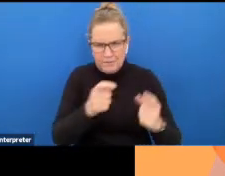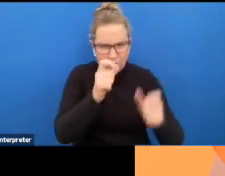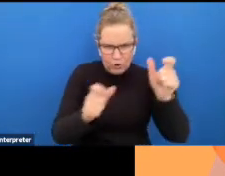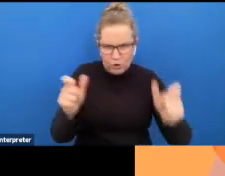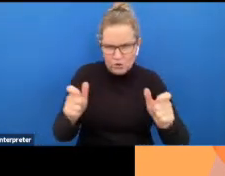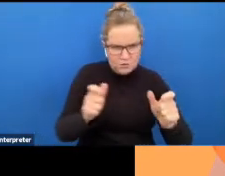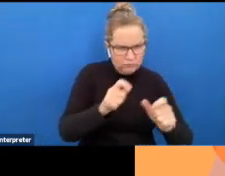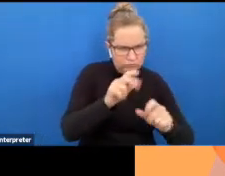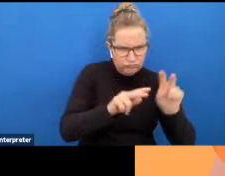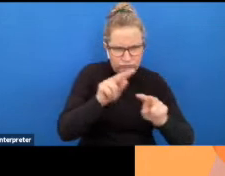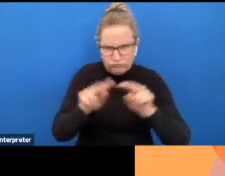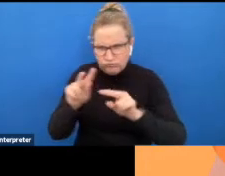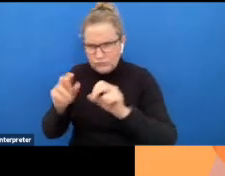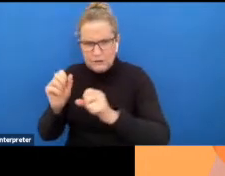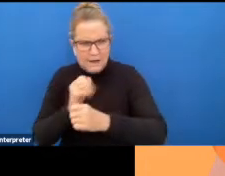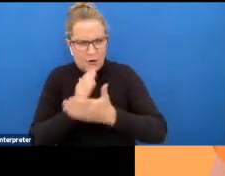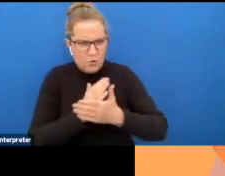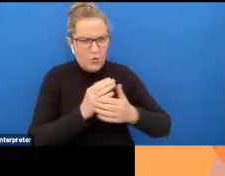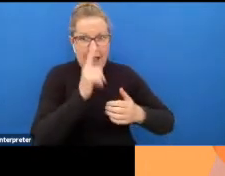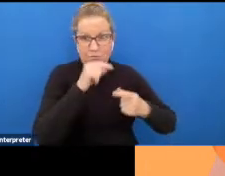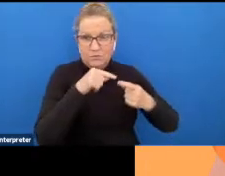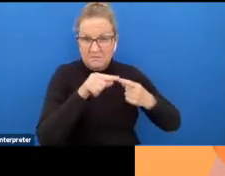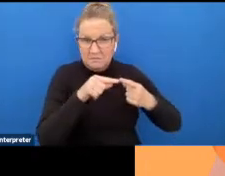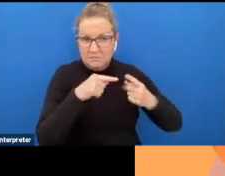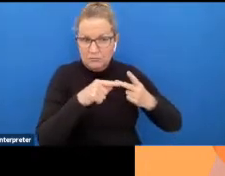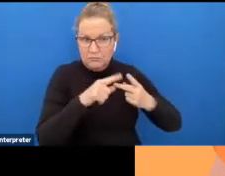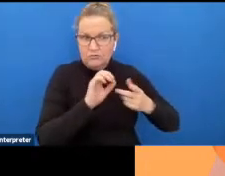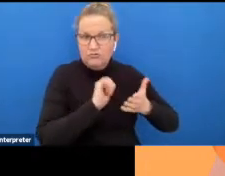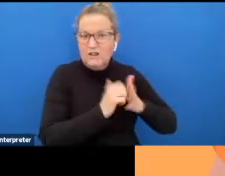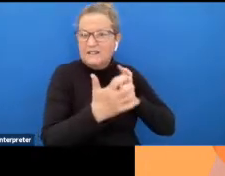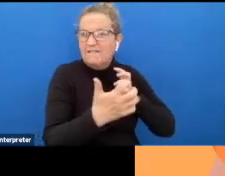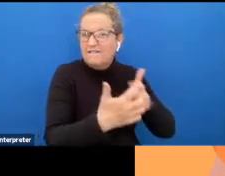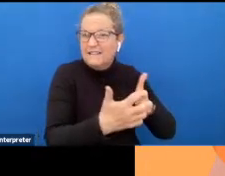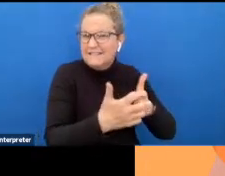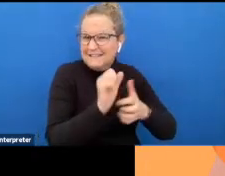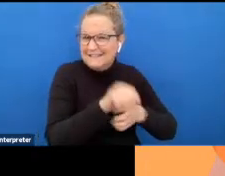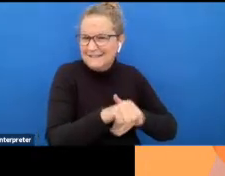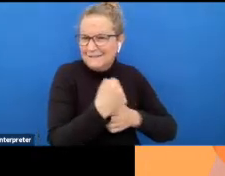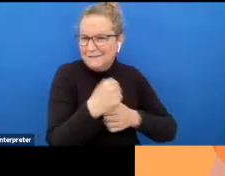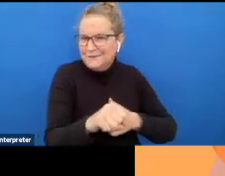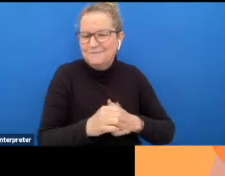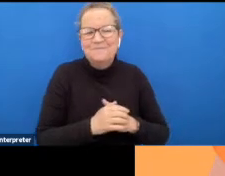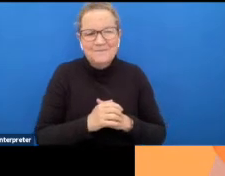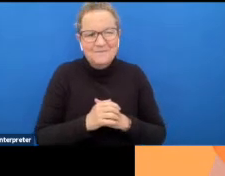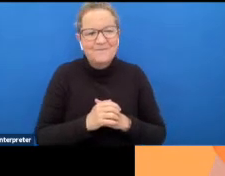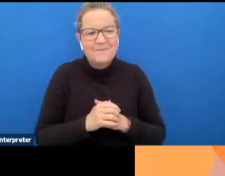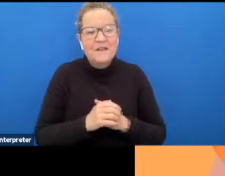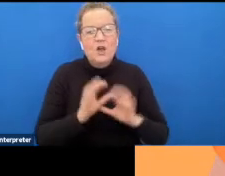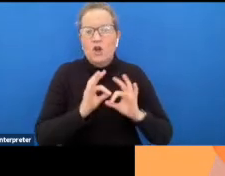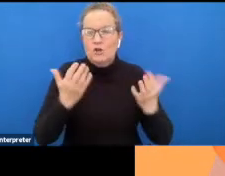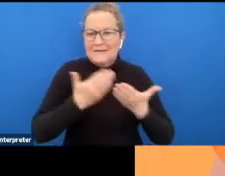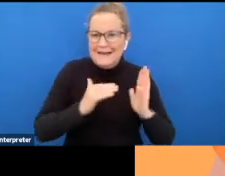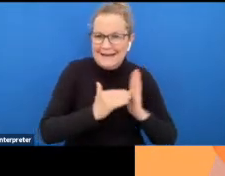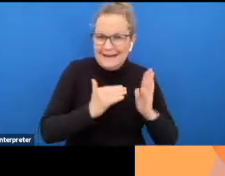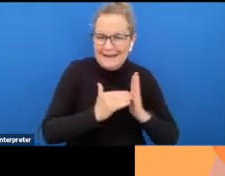and you know just to make sure that the eligibility is the right fit for the person too um currently not studying tertiary education